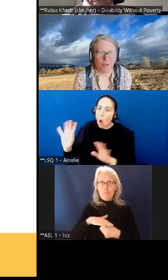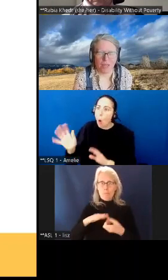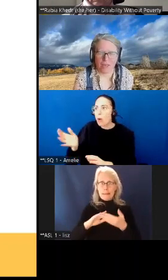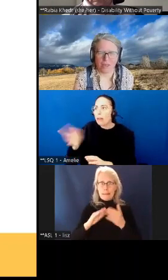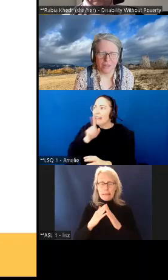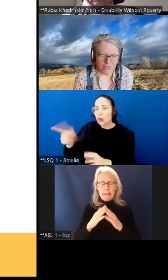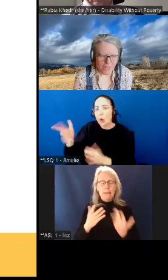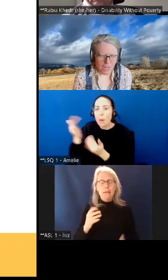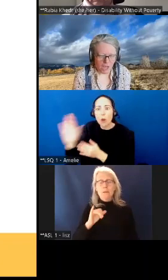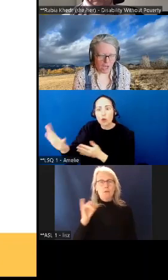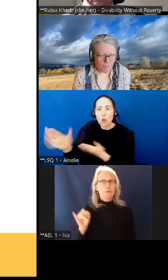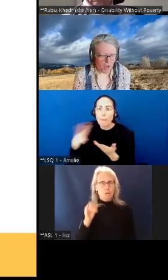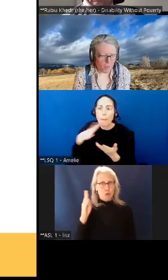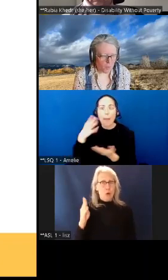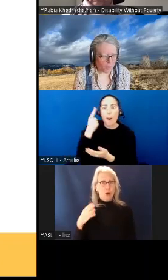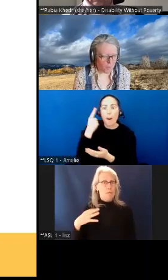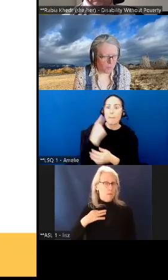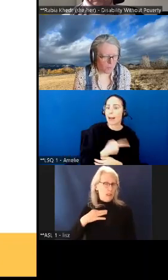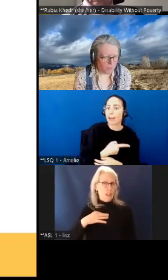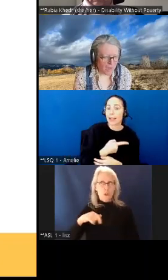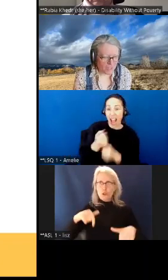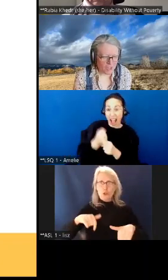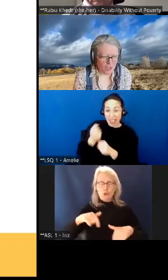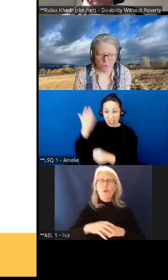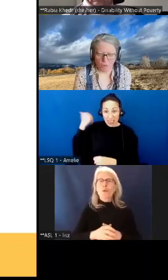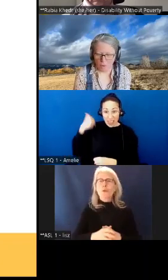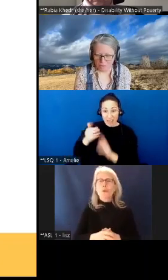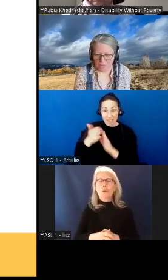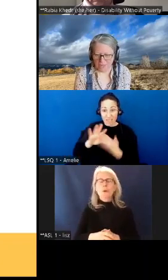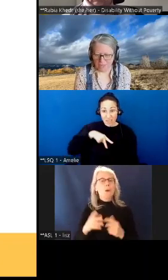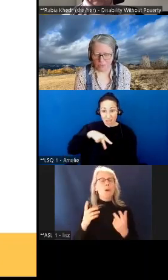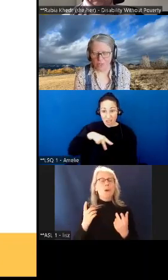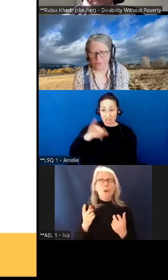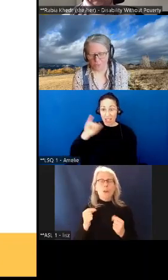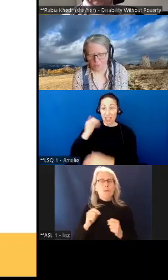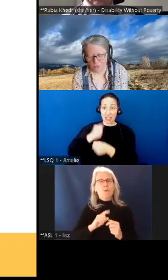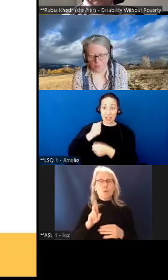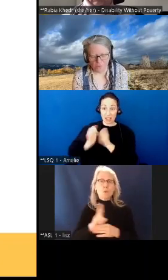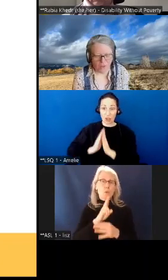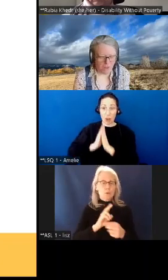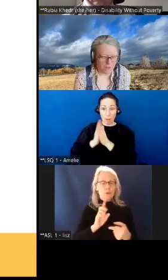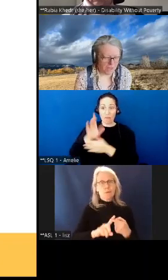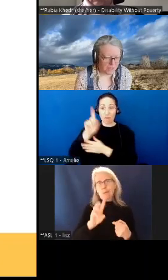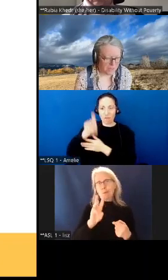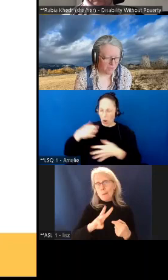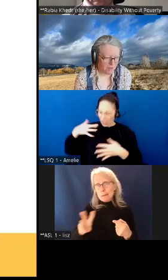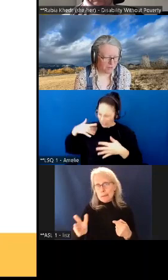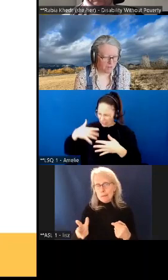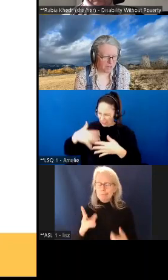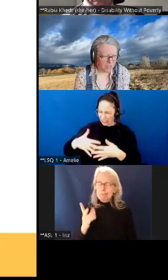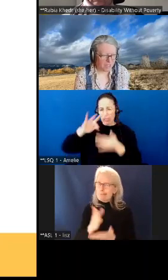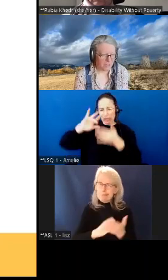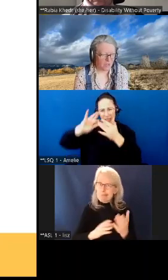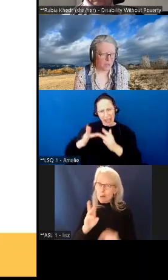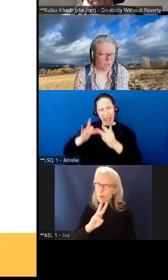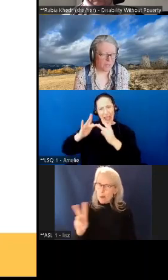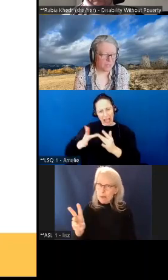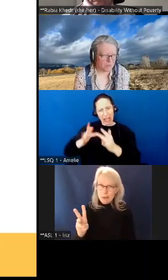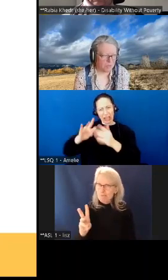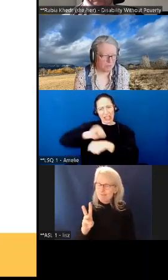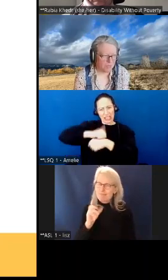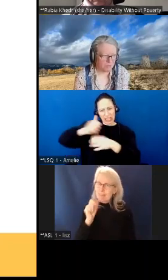job here um on the you had to go through a website which we know are not necessarily already